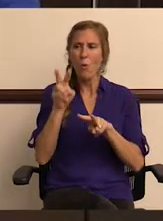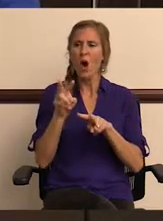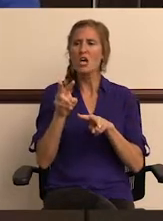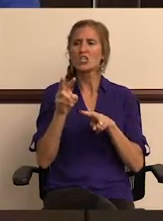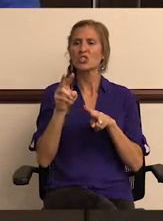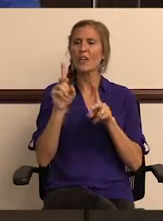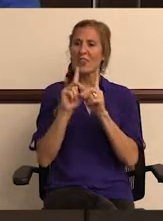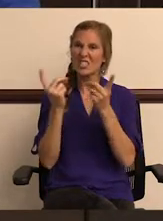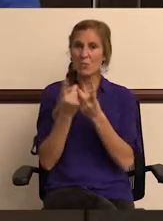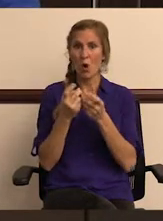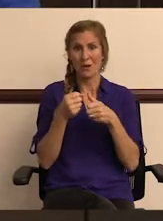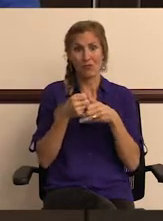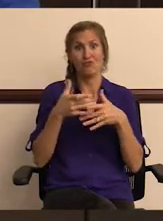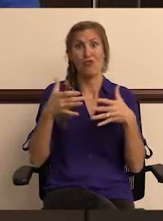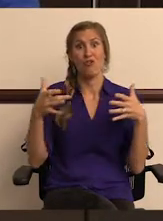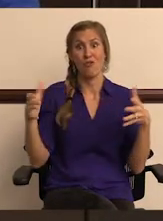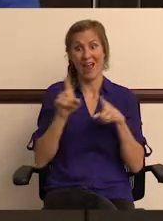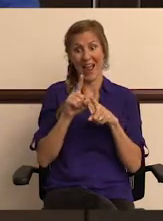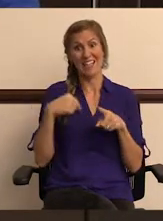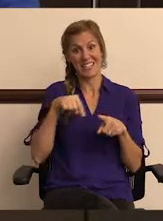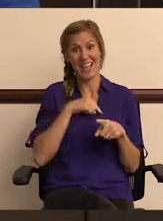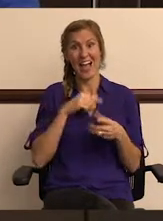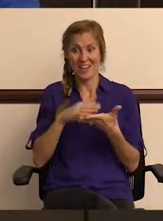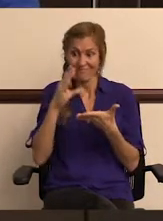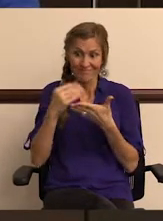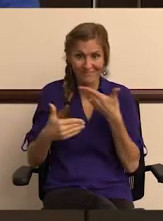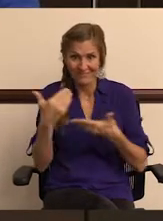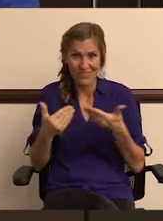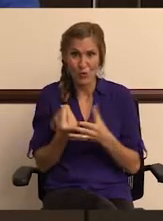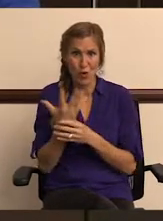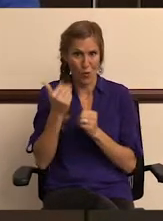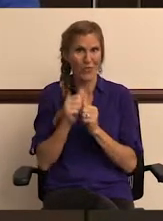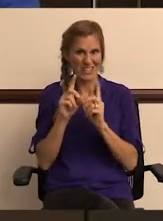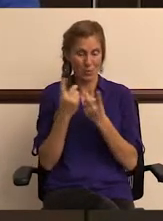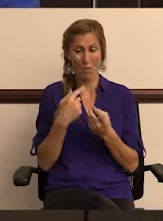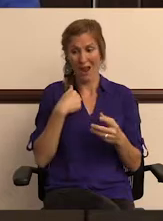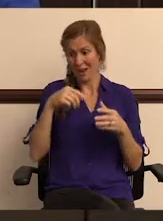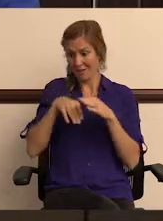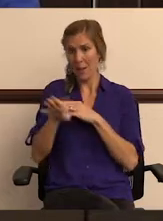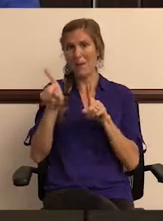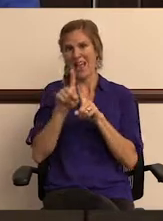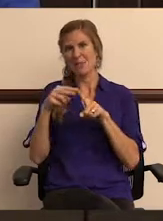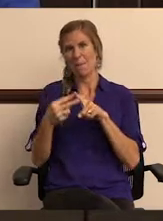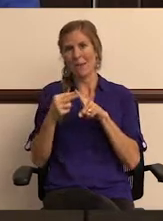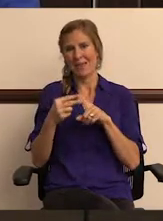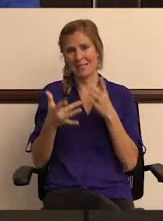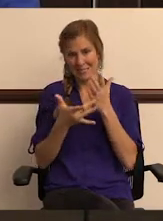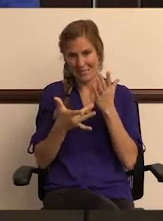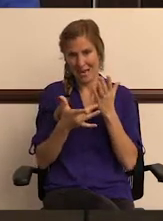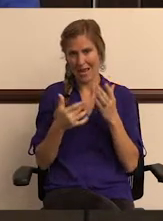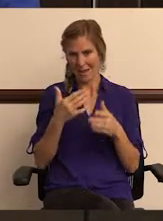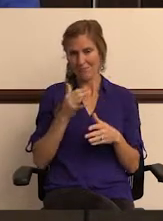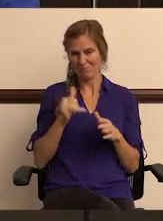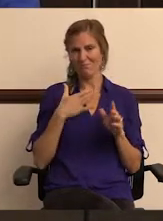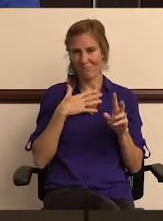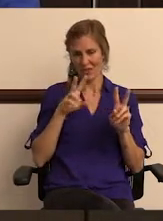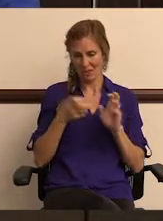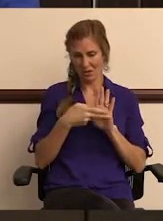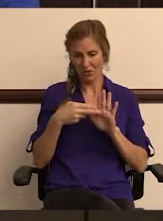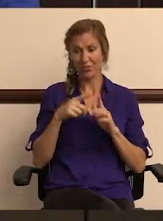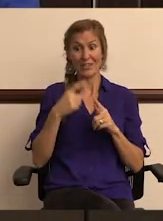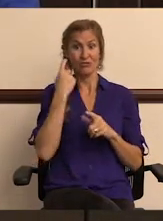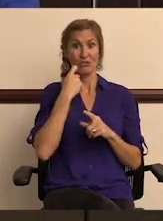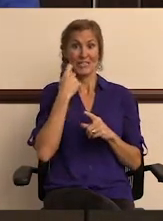It's been great watching the whole department grow as I grow with the department. I came in as a maintenance tech and,